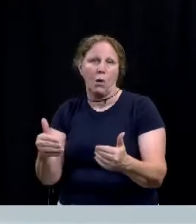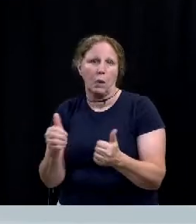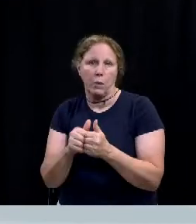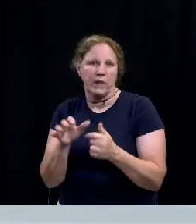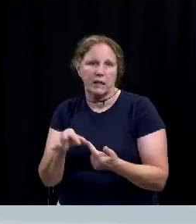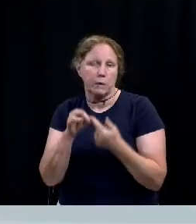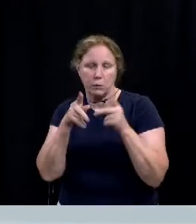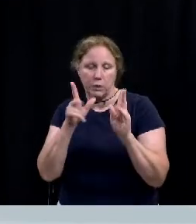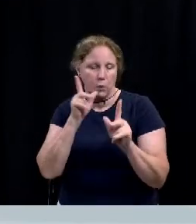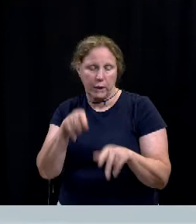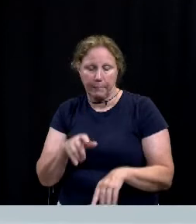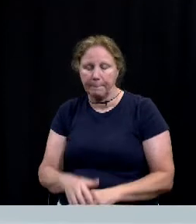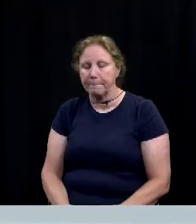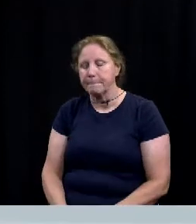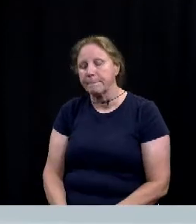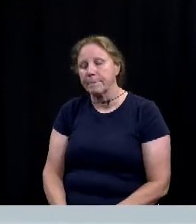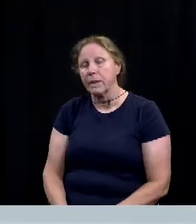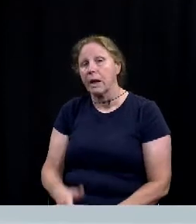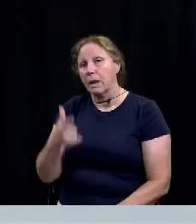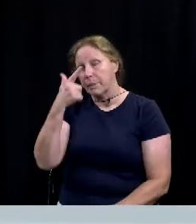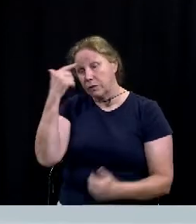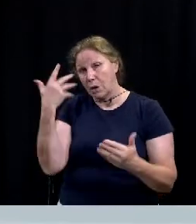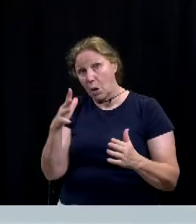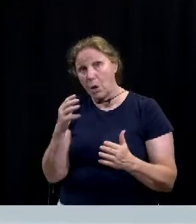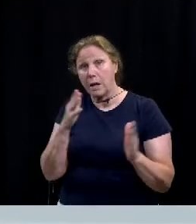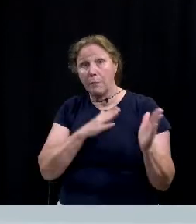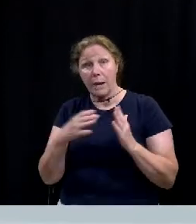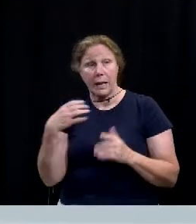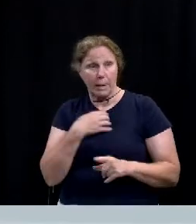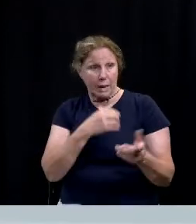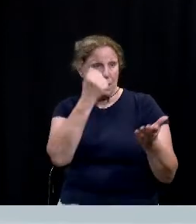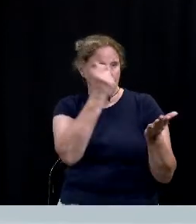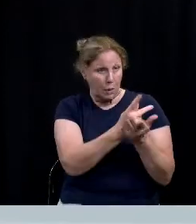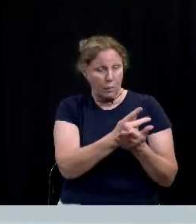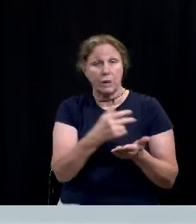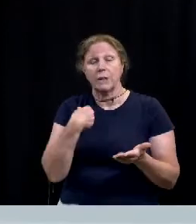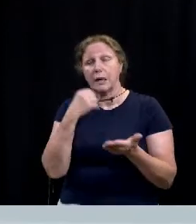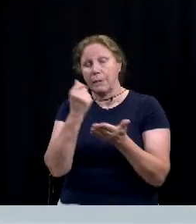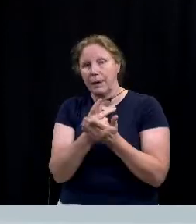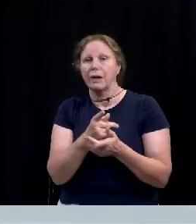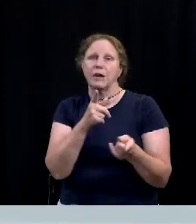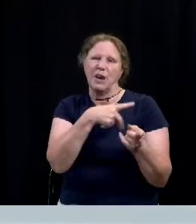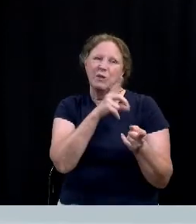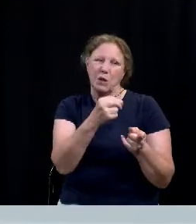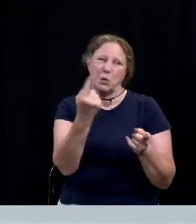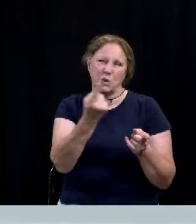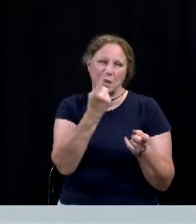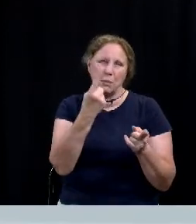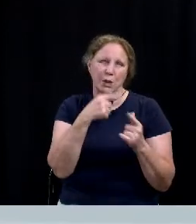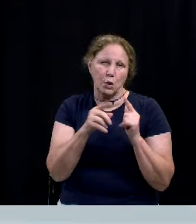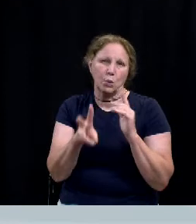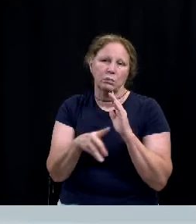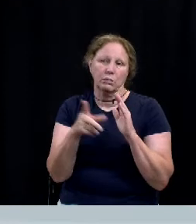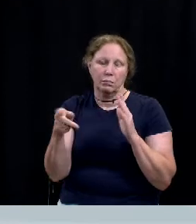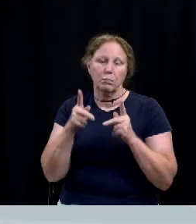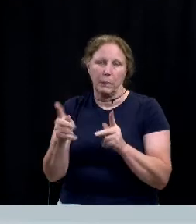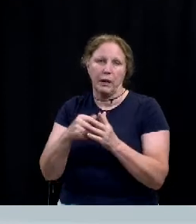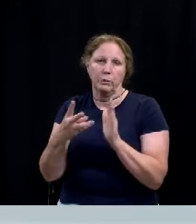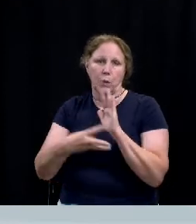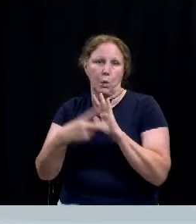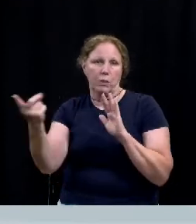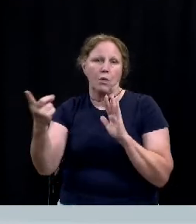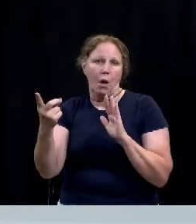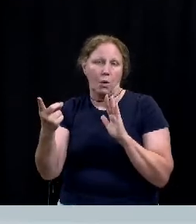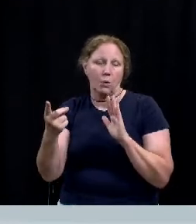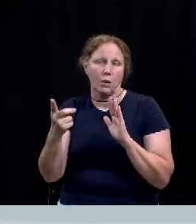permit. Because it already had gone to the plan commission, City Council must take action on the withdrawal. So Council will need